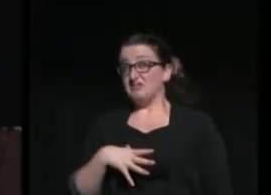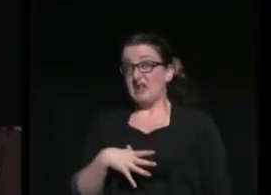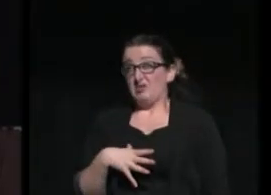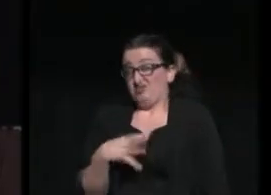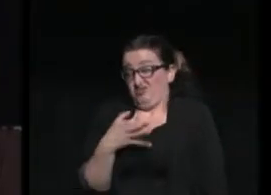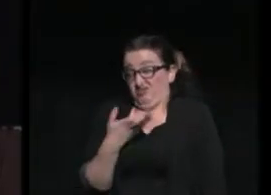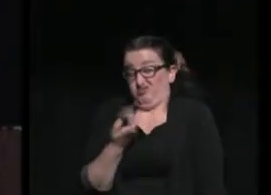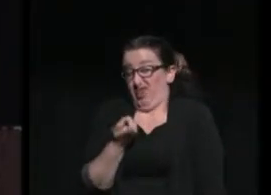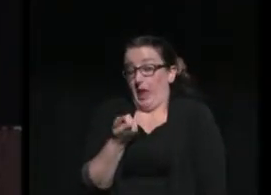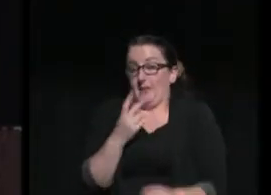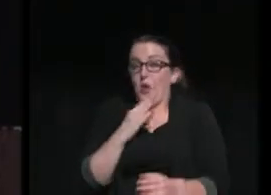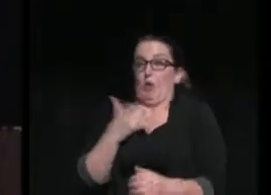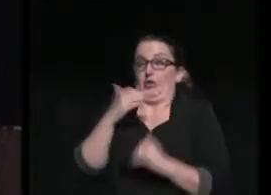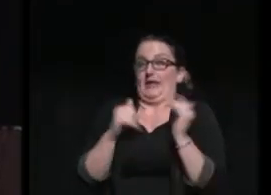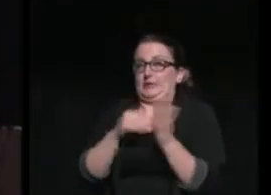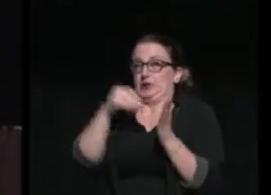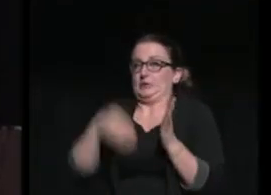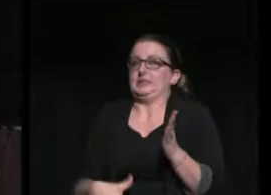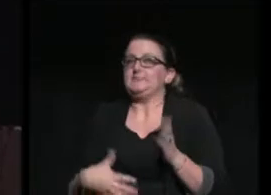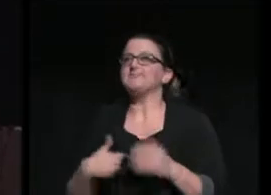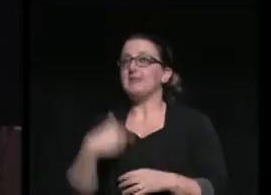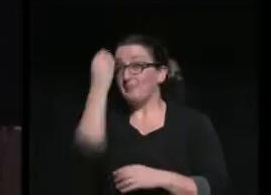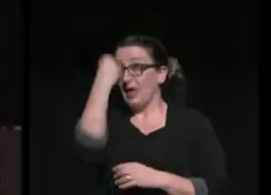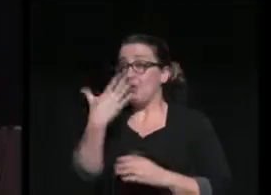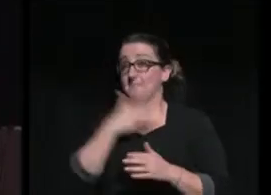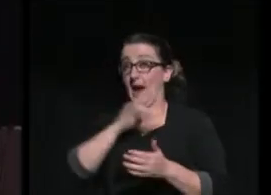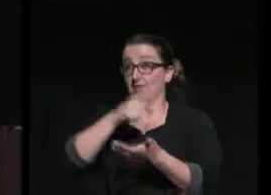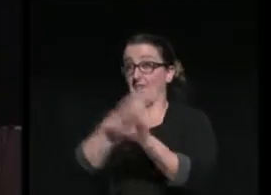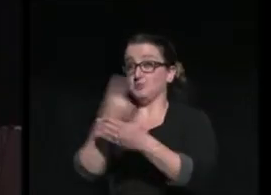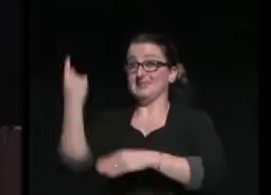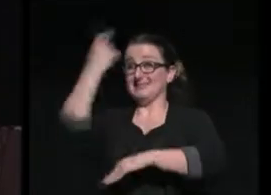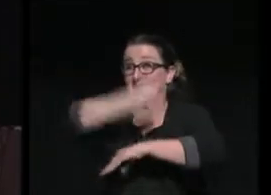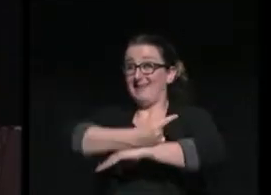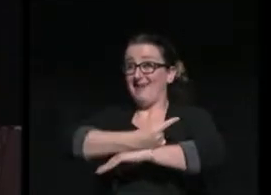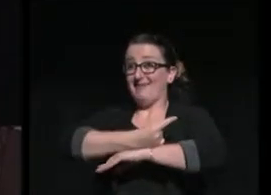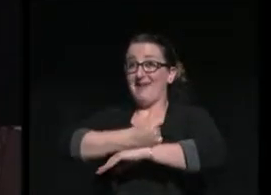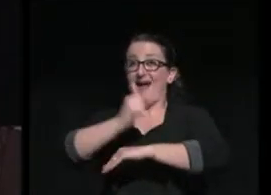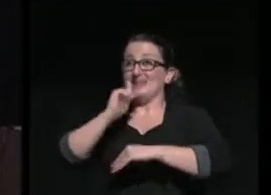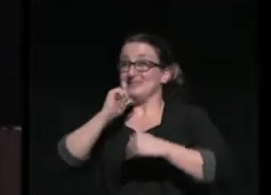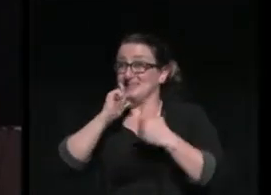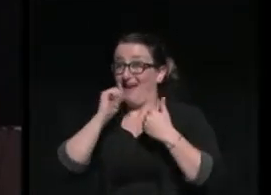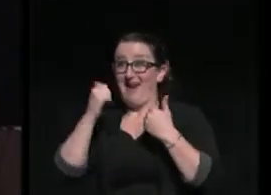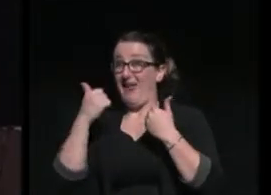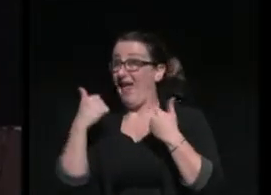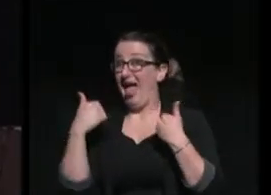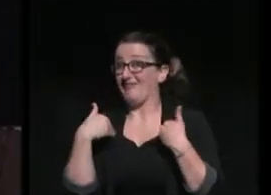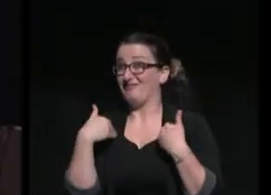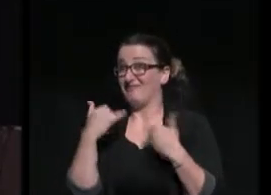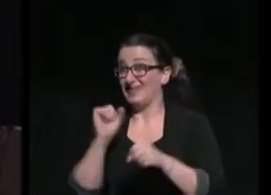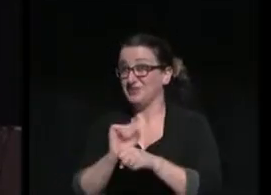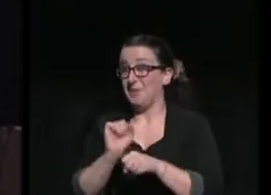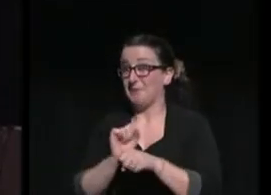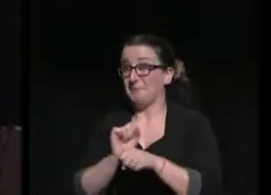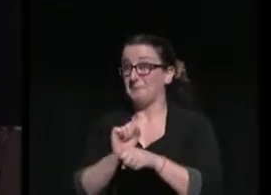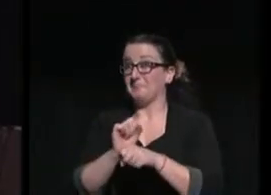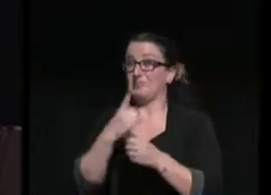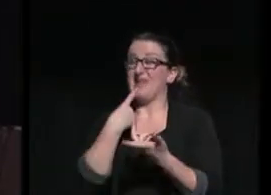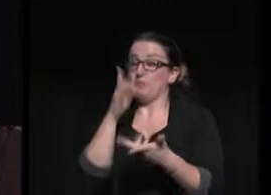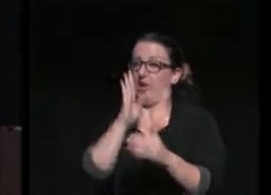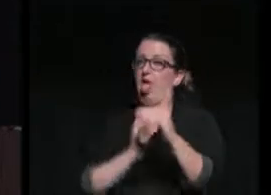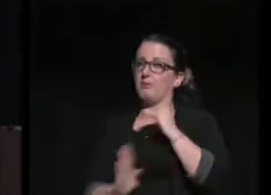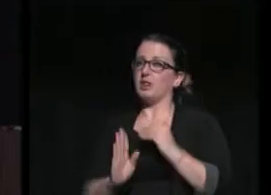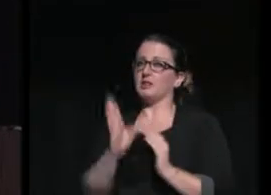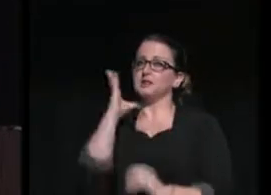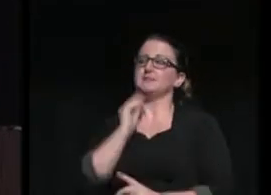And I might add, by the way, as of my graduation day, I did not even have yet that job. To say it was a humbling experience